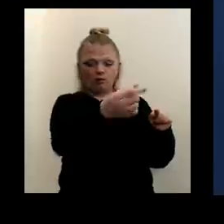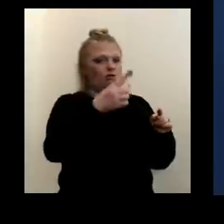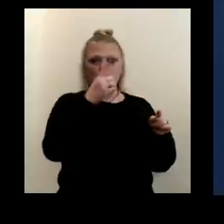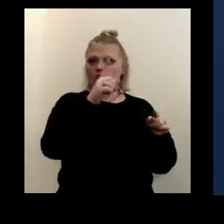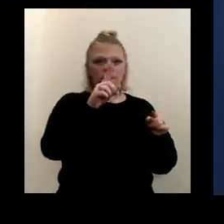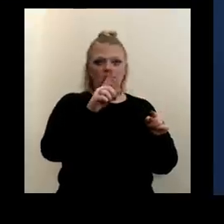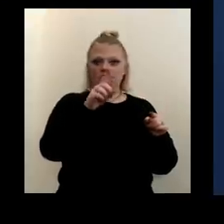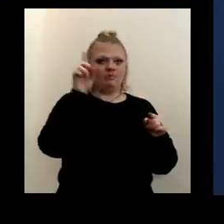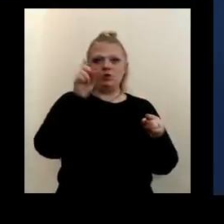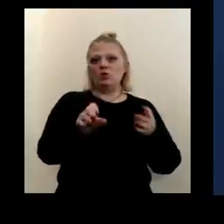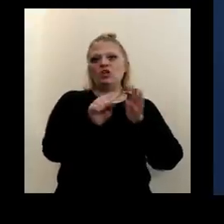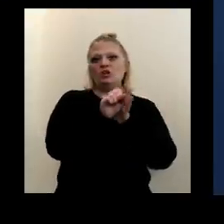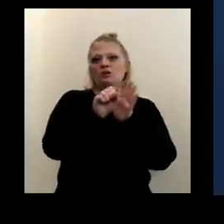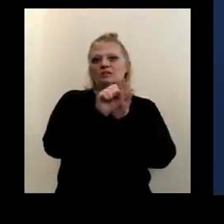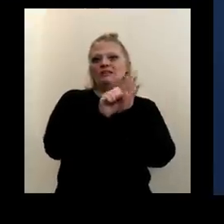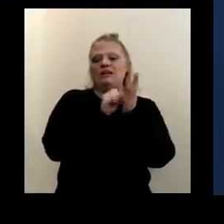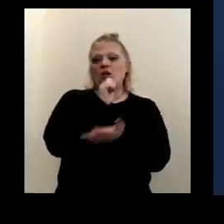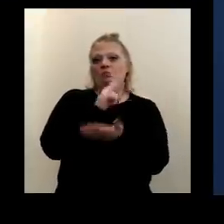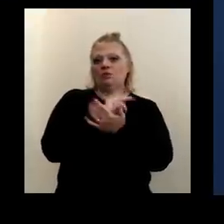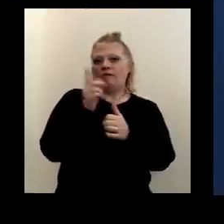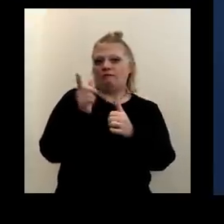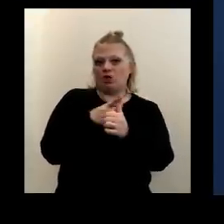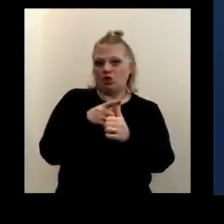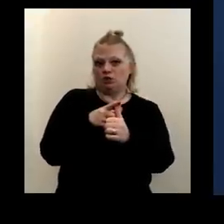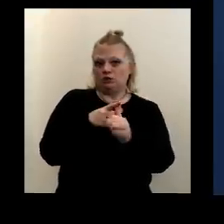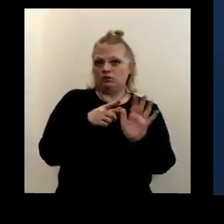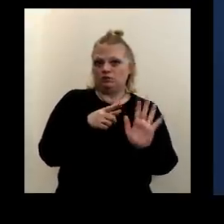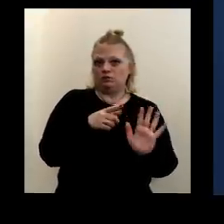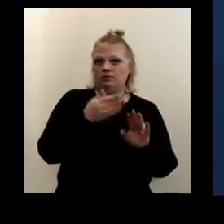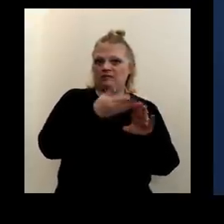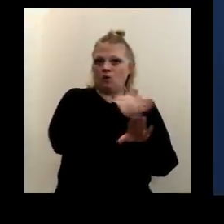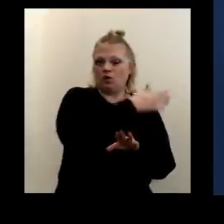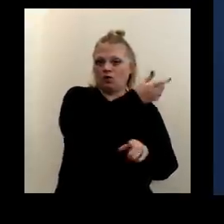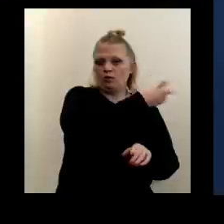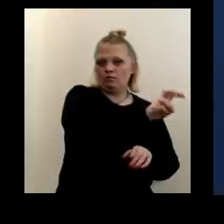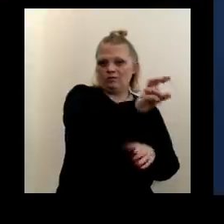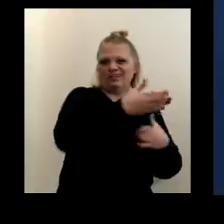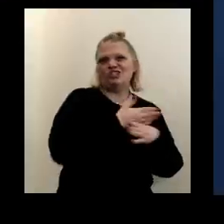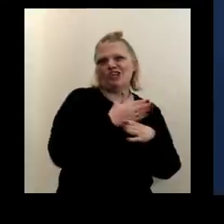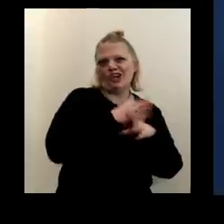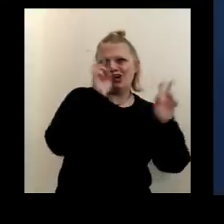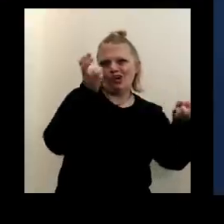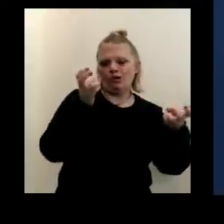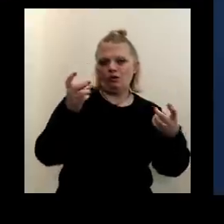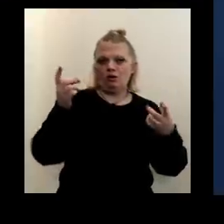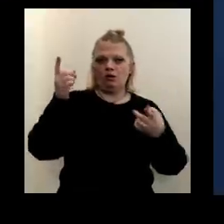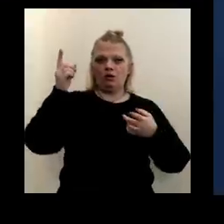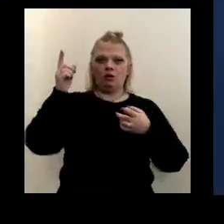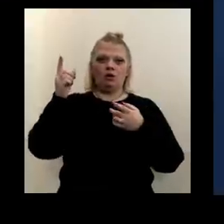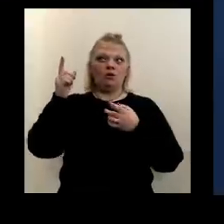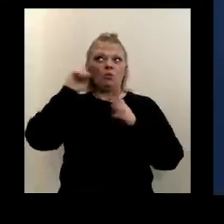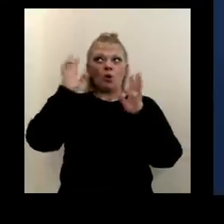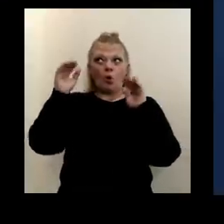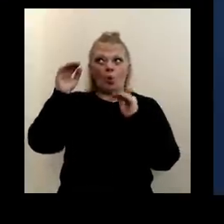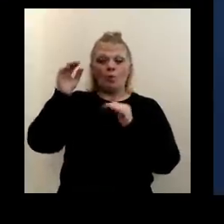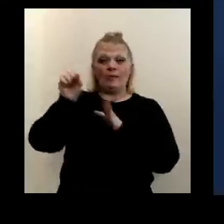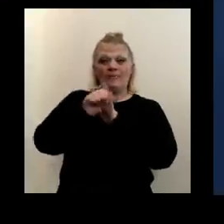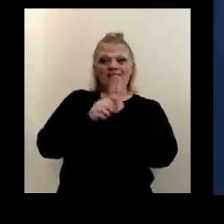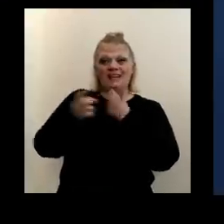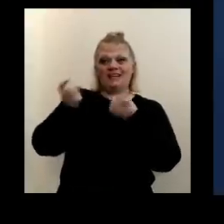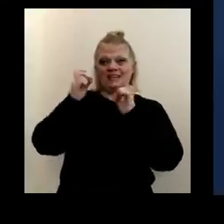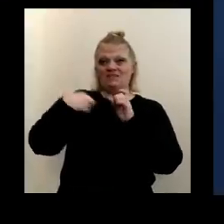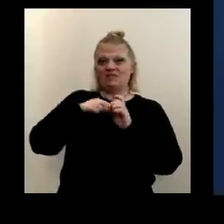uh, to do it. We are hopeful that the state will allow our regional vaccination hub, the power to make those determinations going forward.